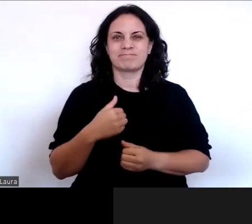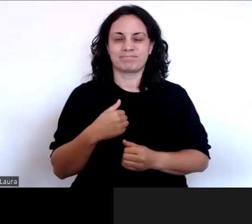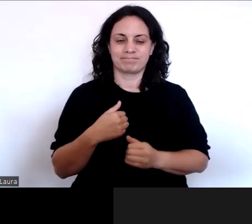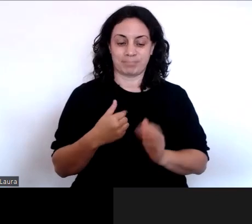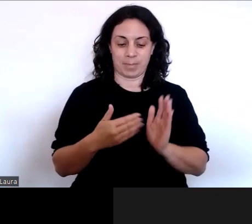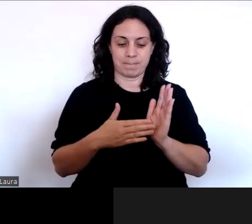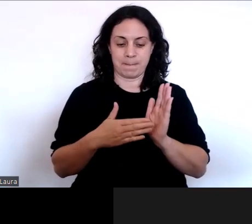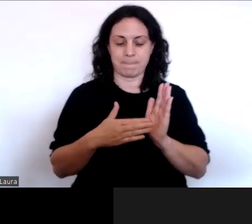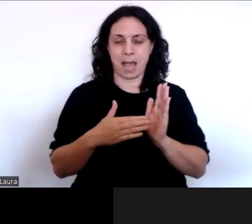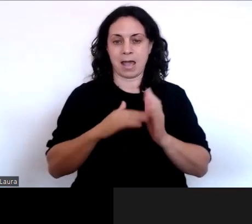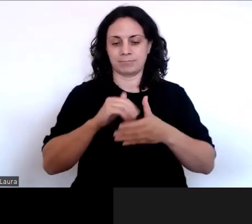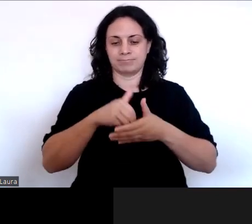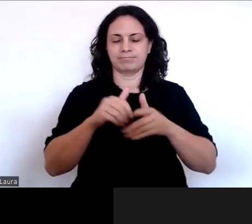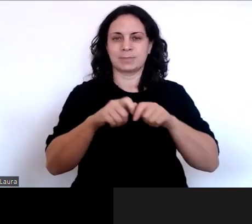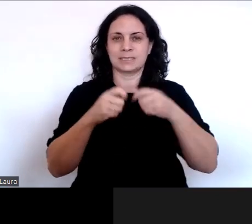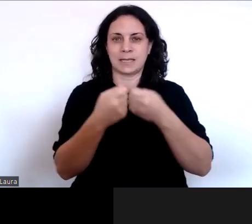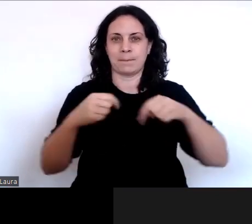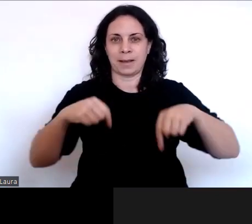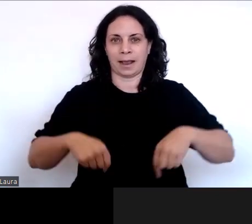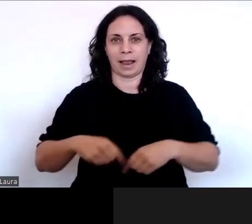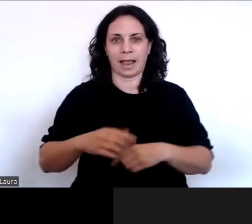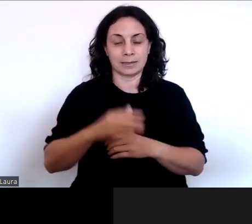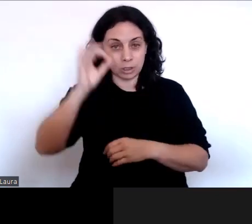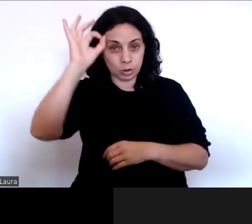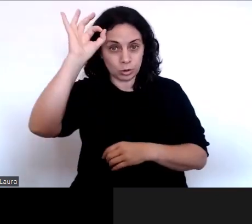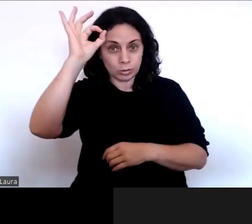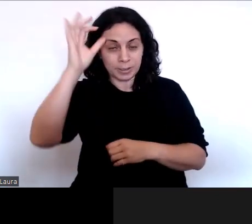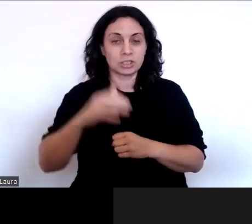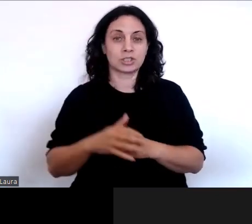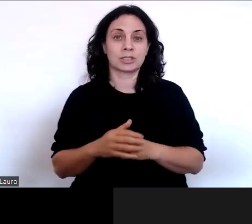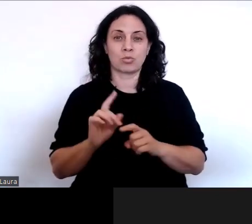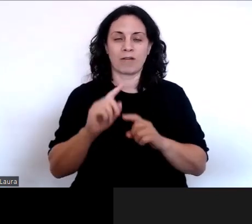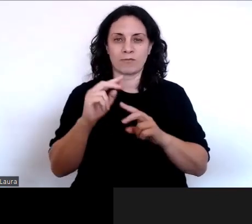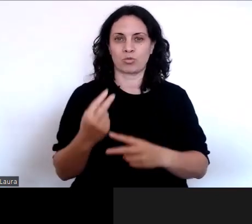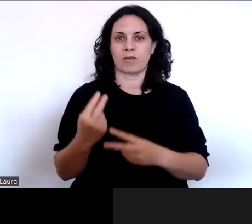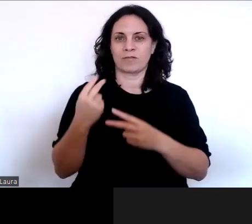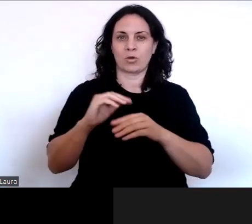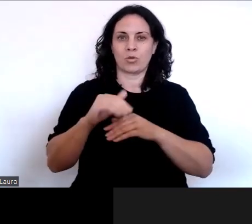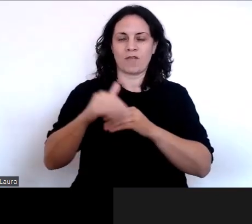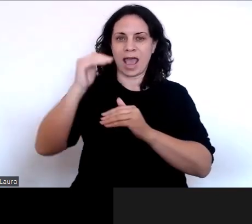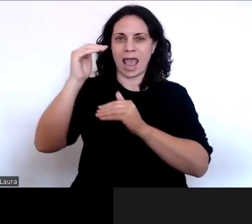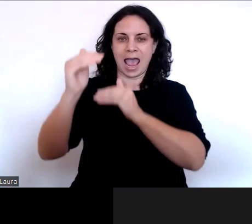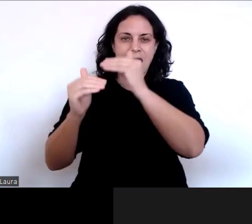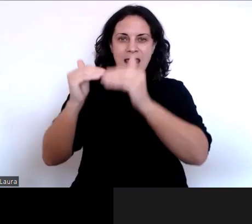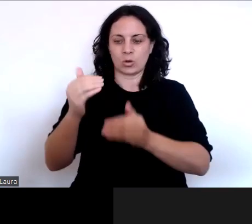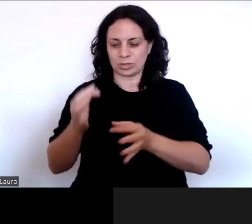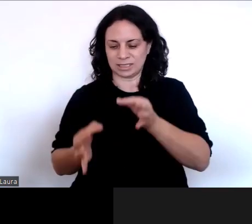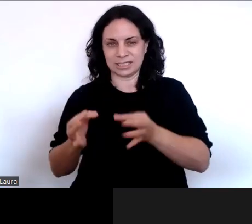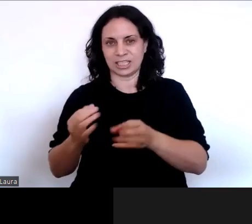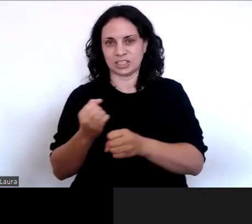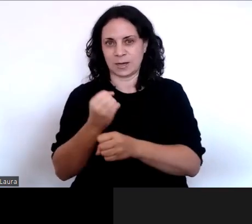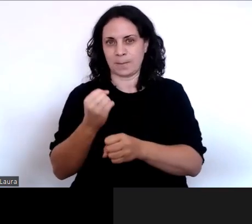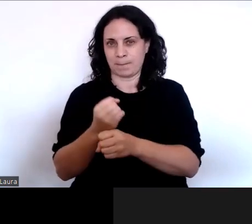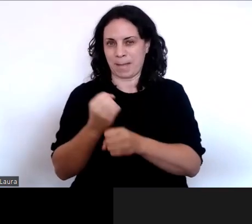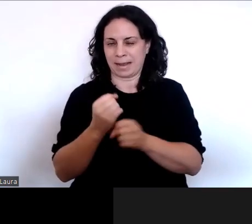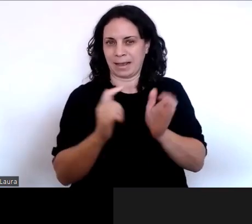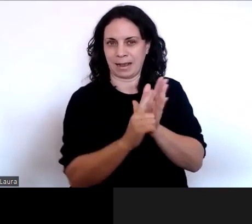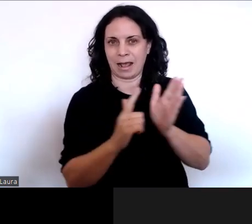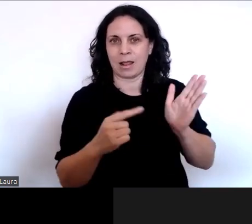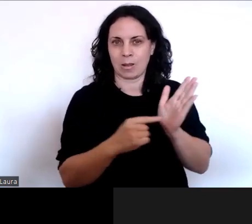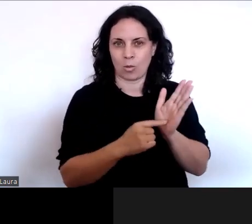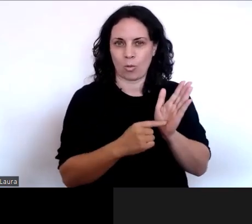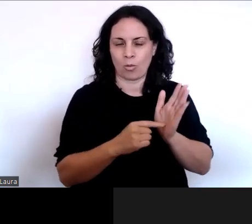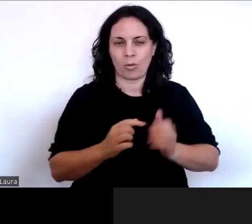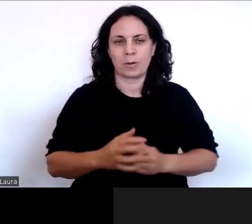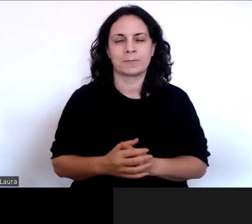team here at the Commission working on the review of adult decision making capacity law. Thanks for taking the time to join us